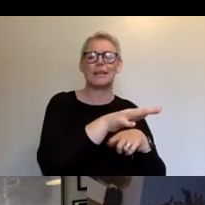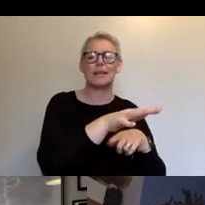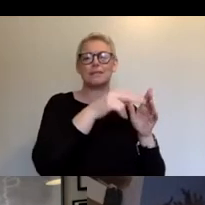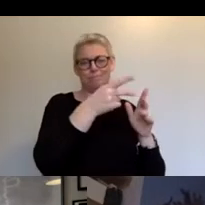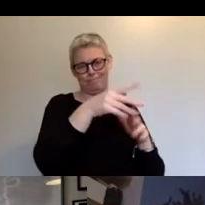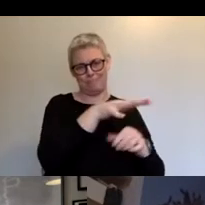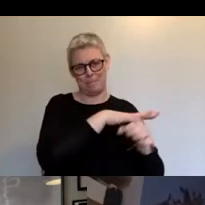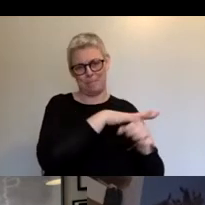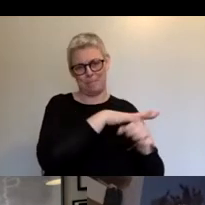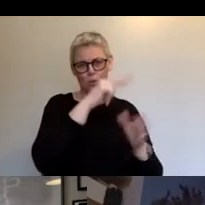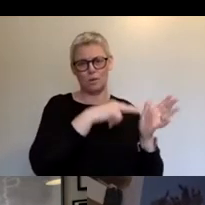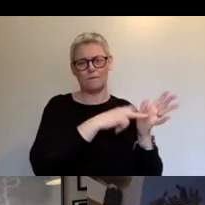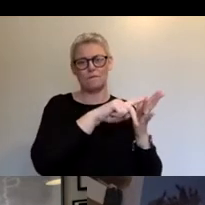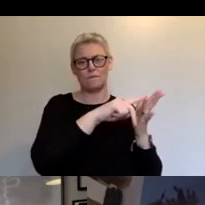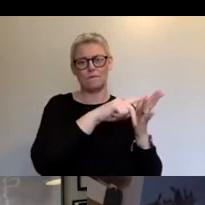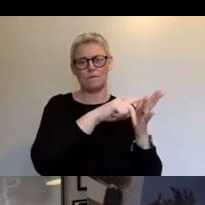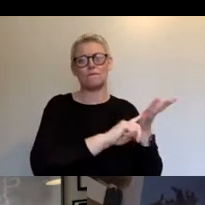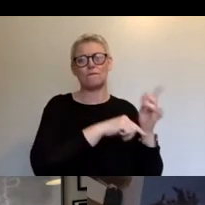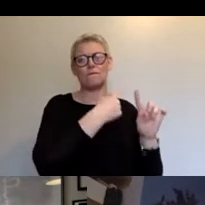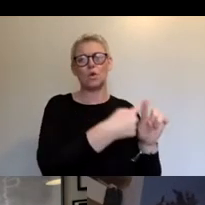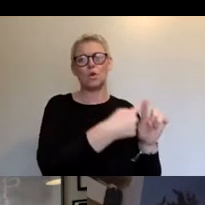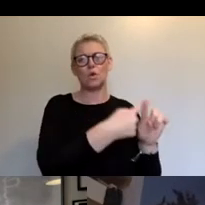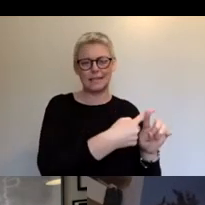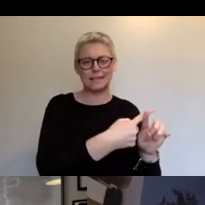And we we cross cross posted and streams.